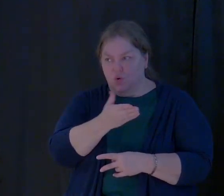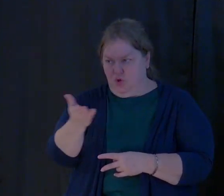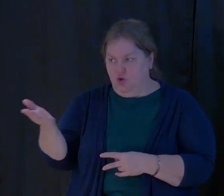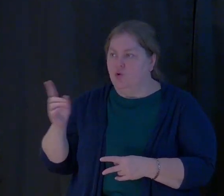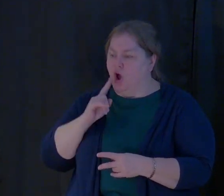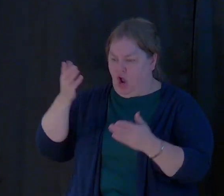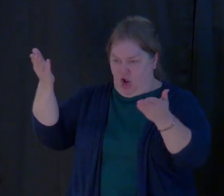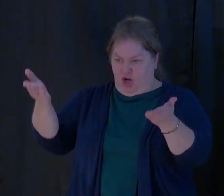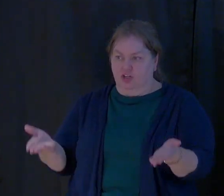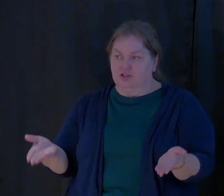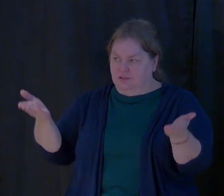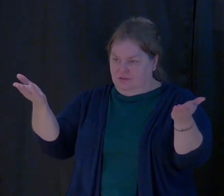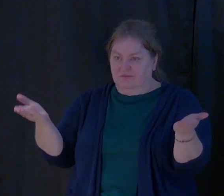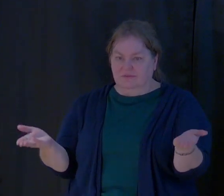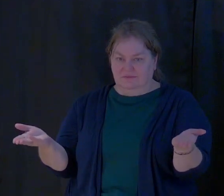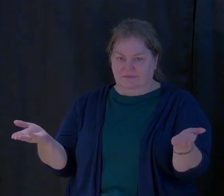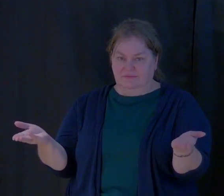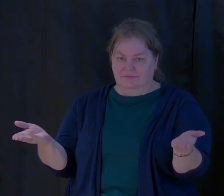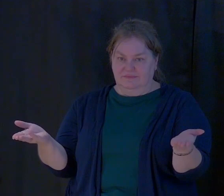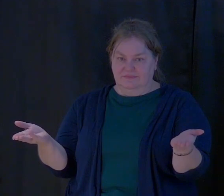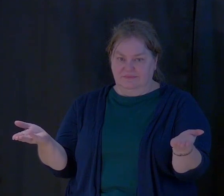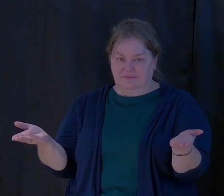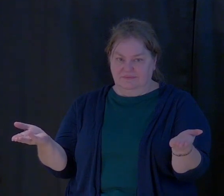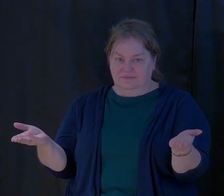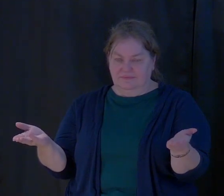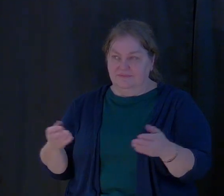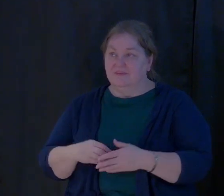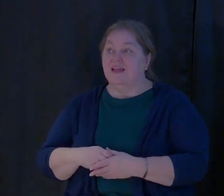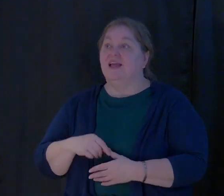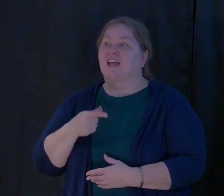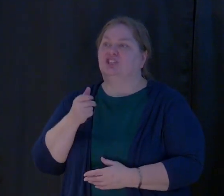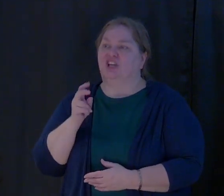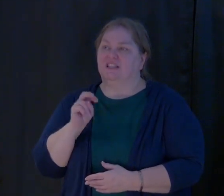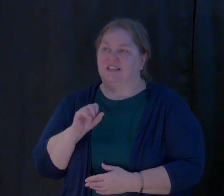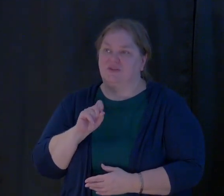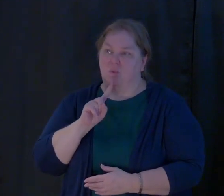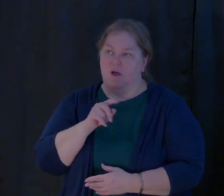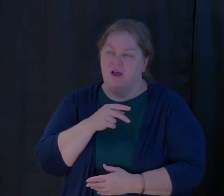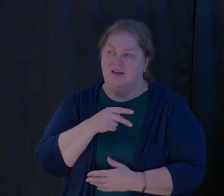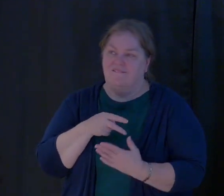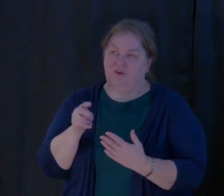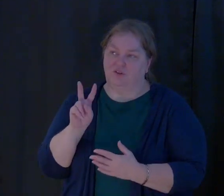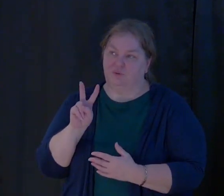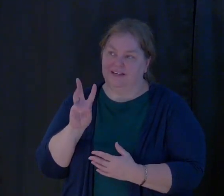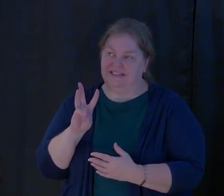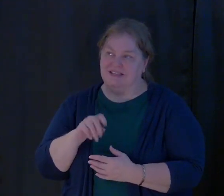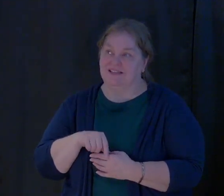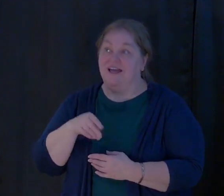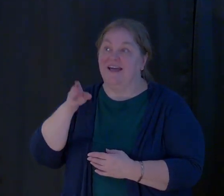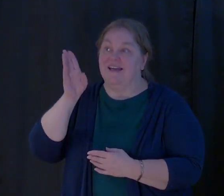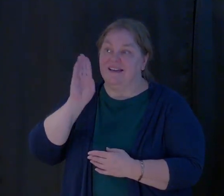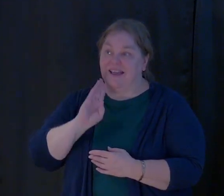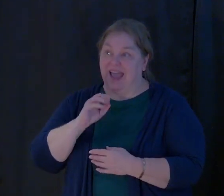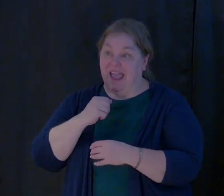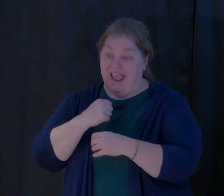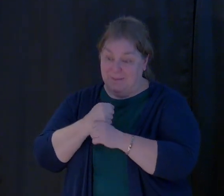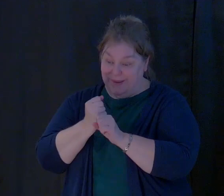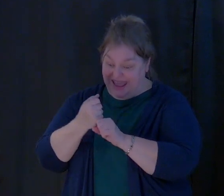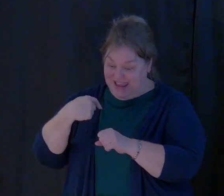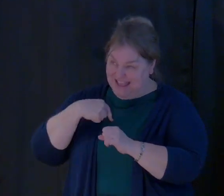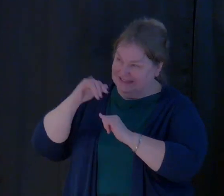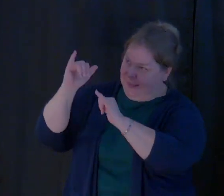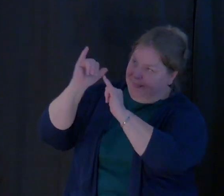are in this life. In Genesis chapter 1, verse 26, it tells us that God made us in his very